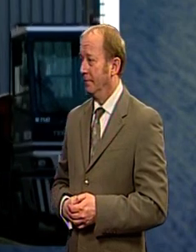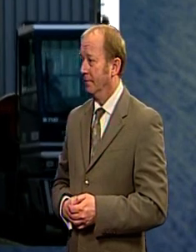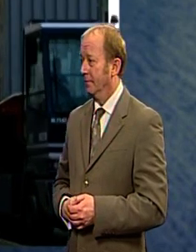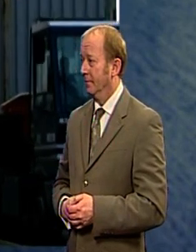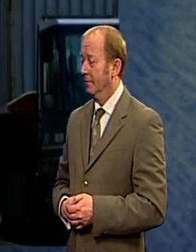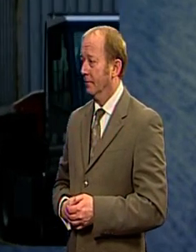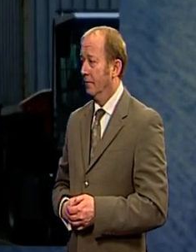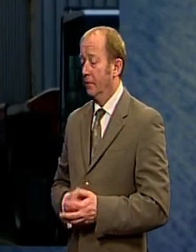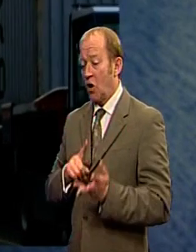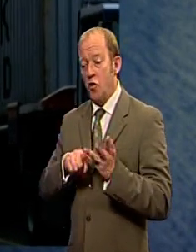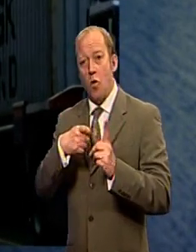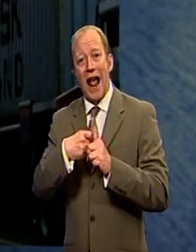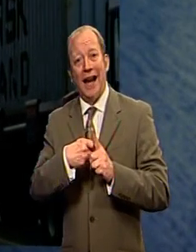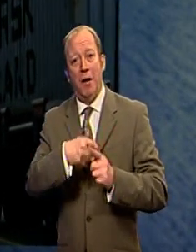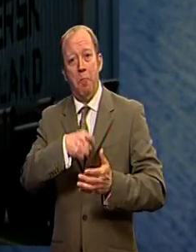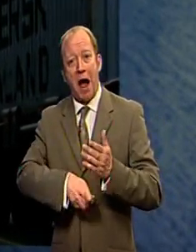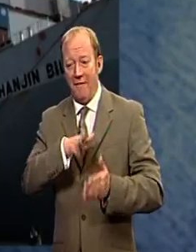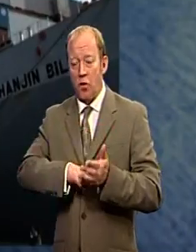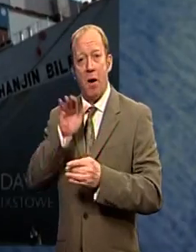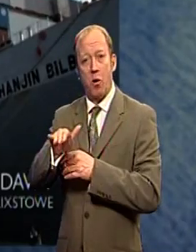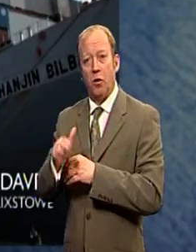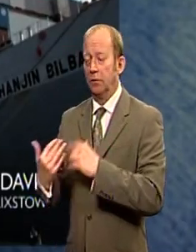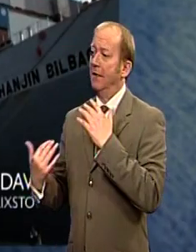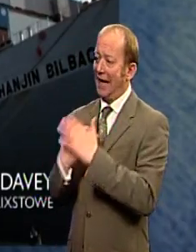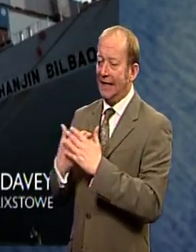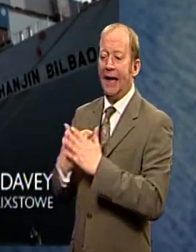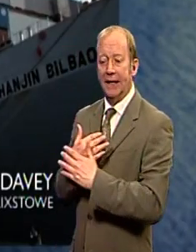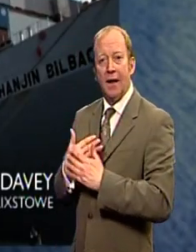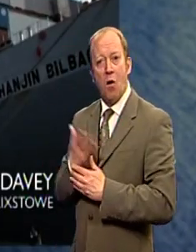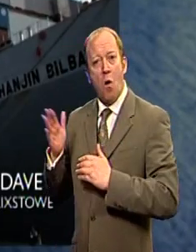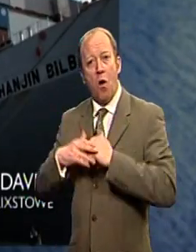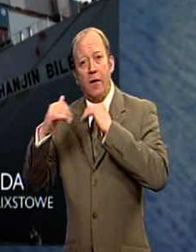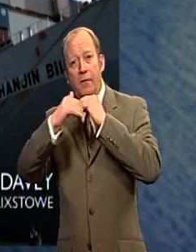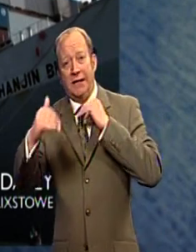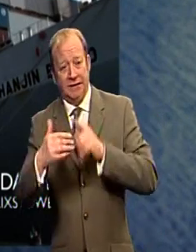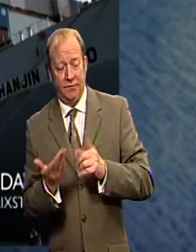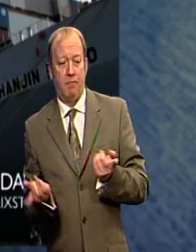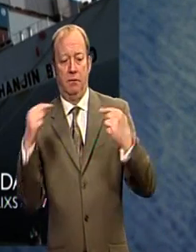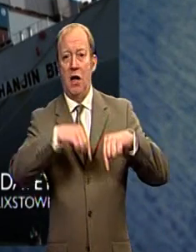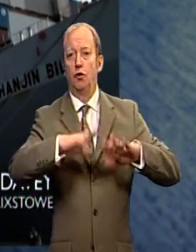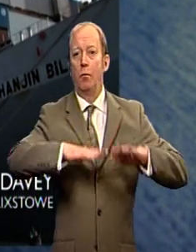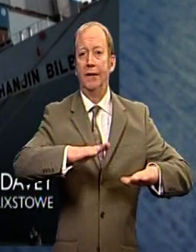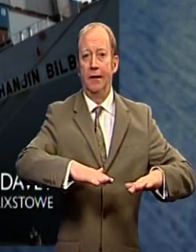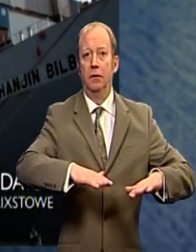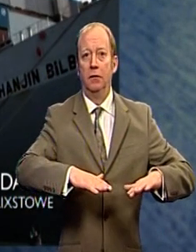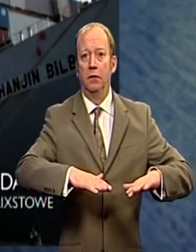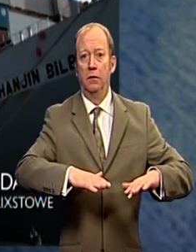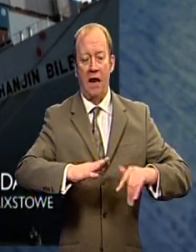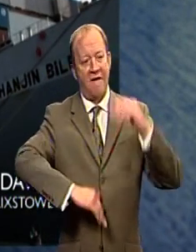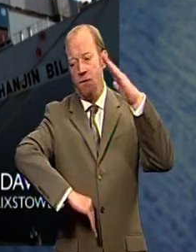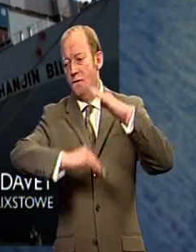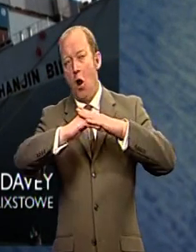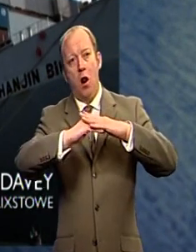The UK now has an import-led economy. Virtually all of the containers that we're discharging that are coming into the country are coming in fully